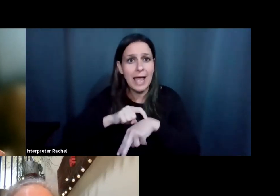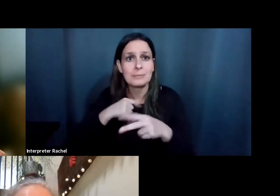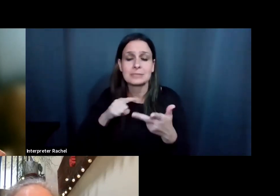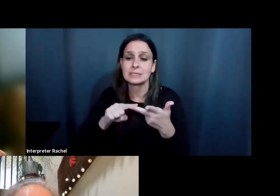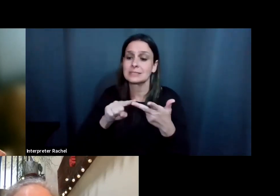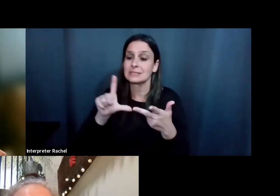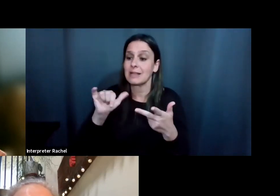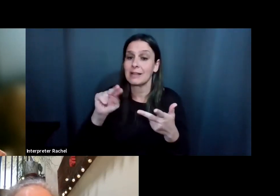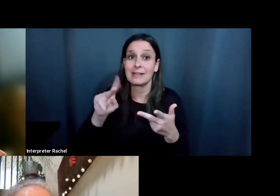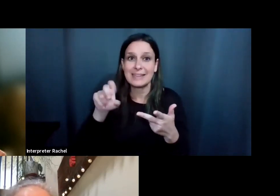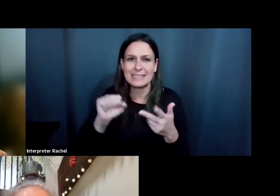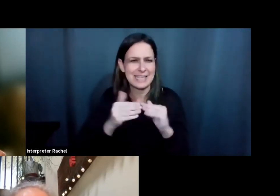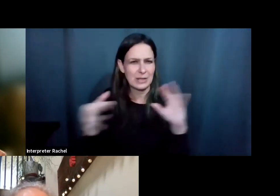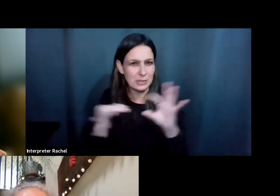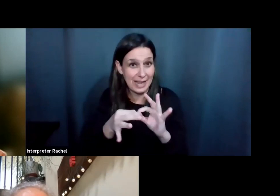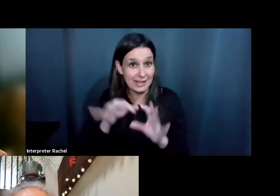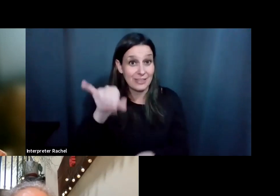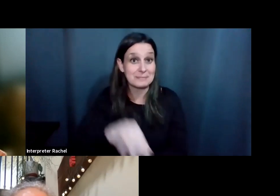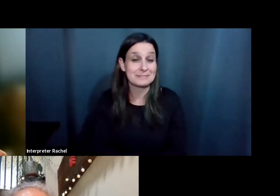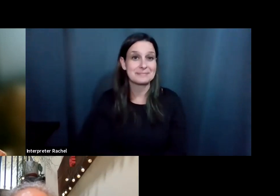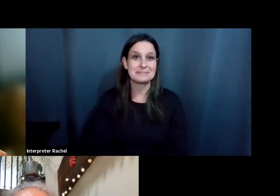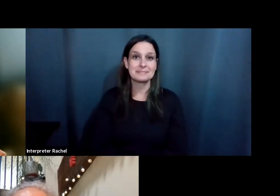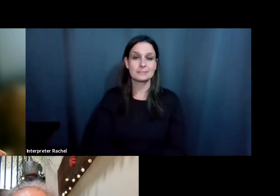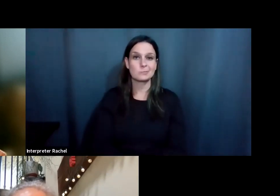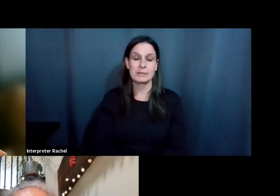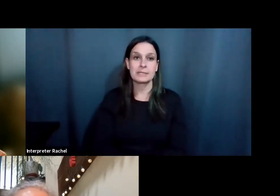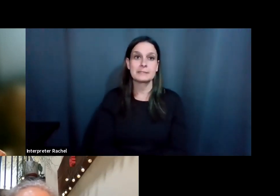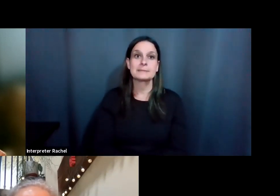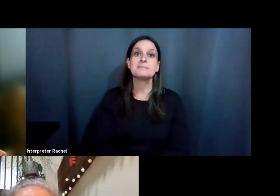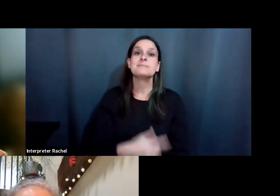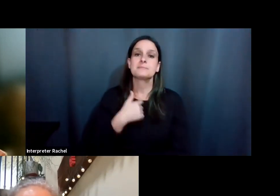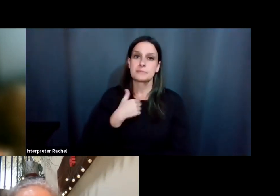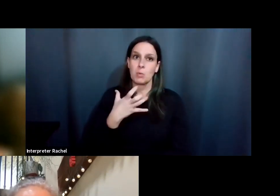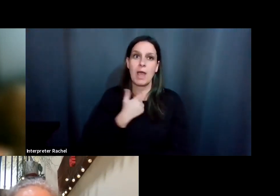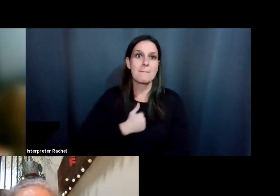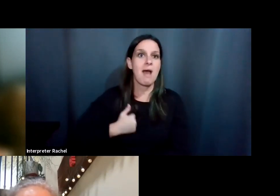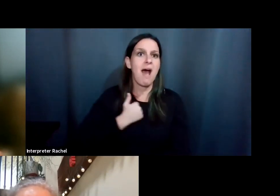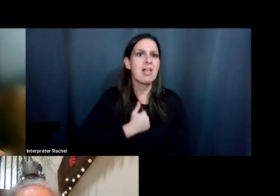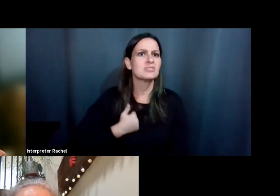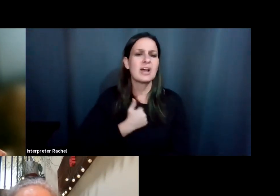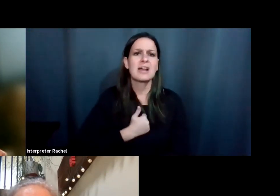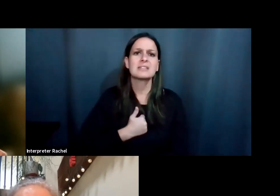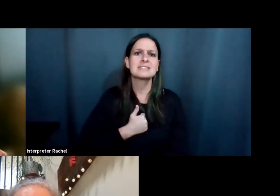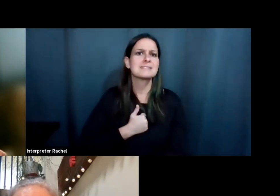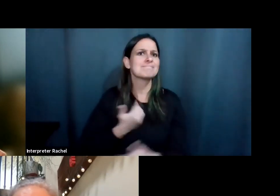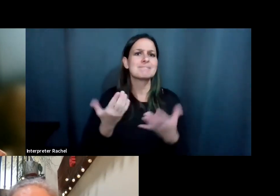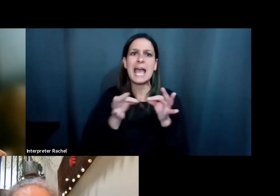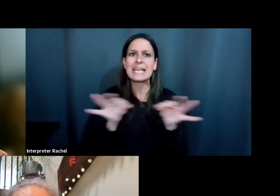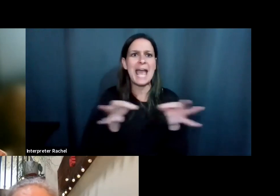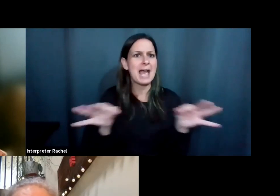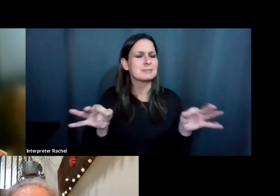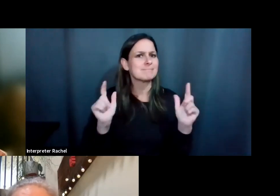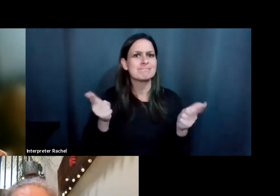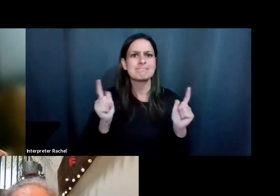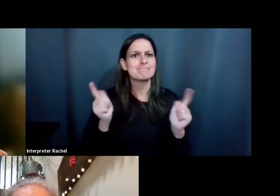of, of how to connect, um, to that. Um, I do want to apologize for, um, not having captions.